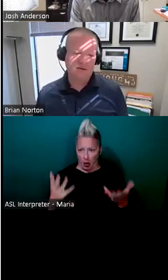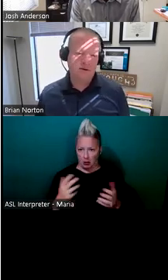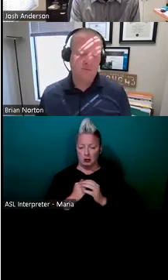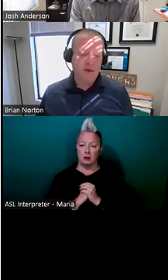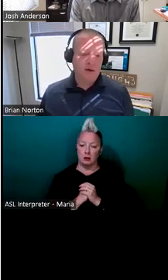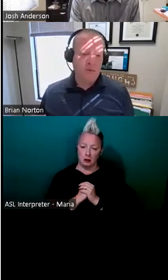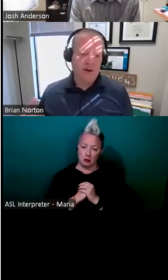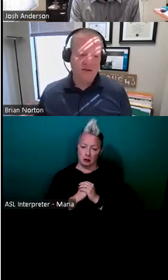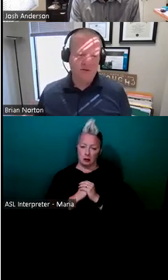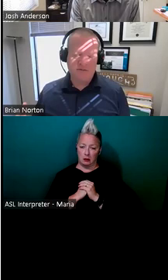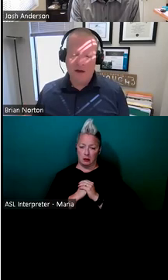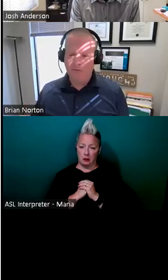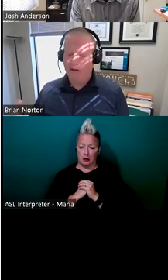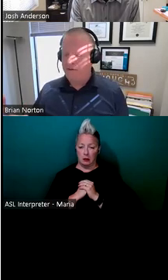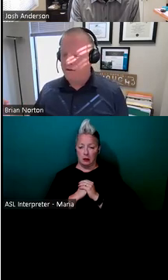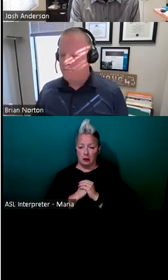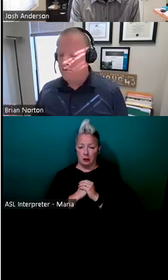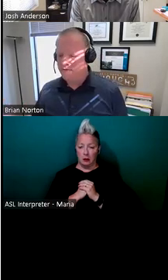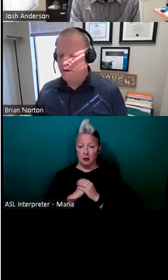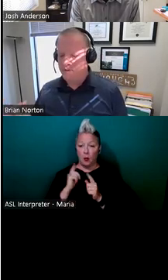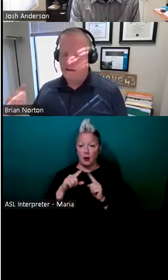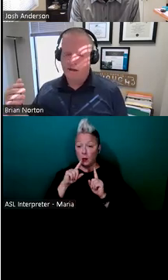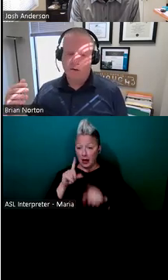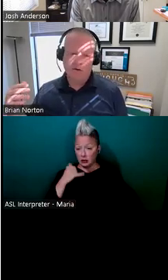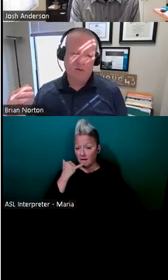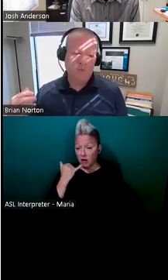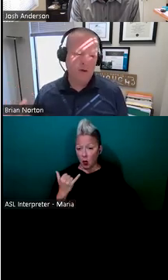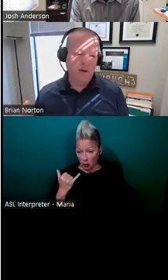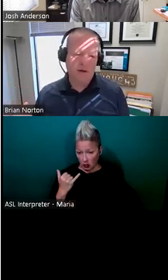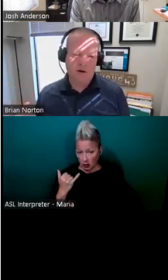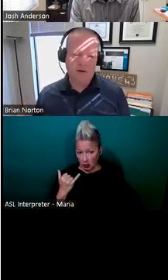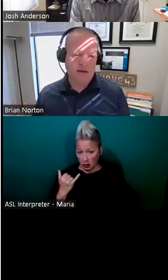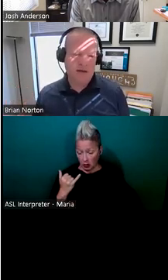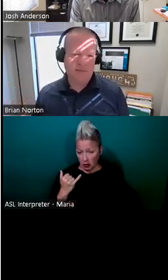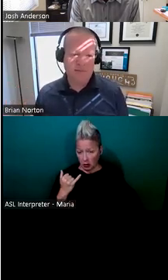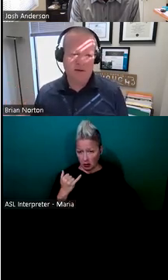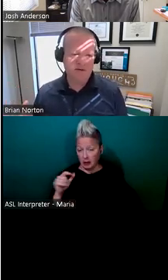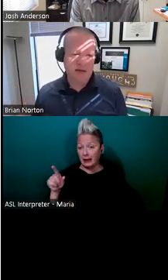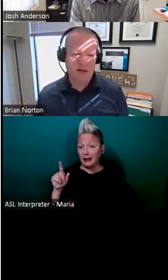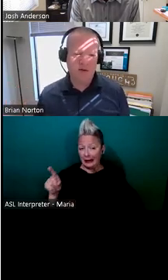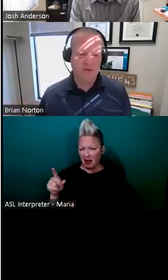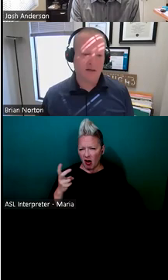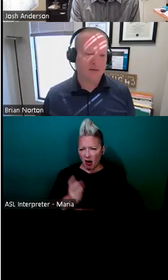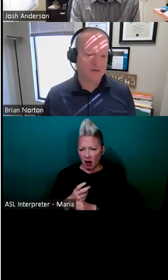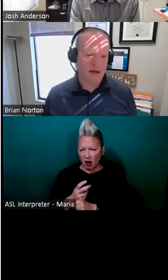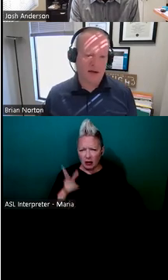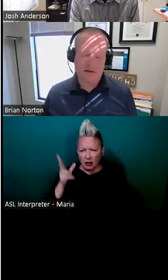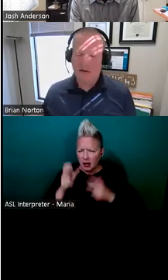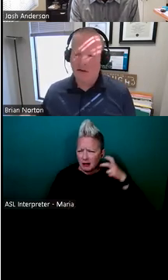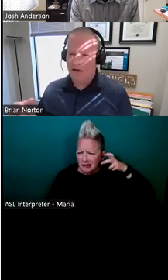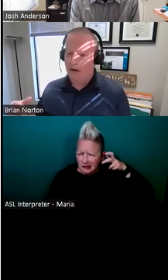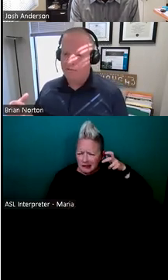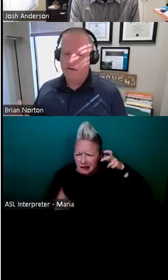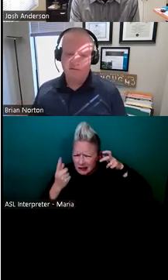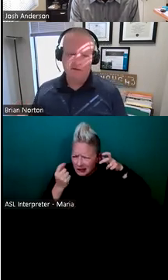and so when he would answer the phone, being in that cubicle environment, he had a really hard time understanding who was on the other line,